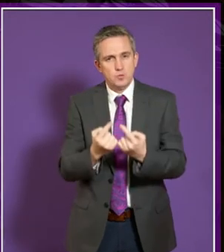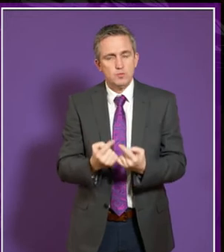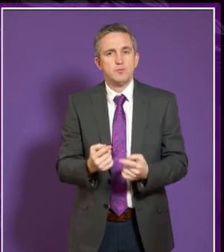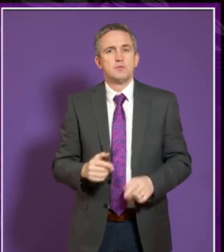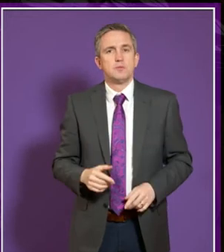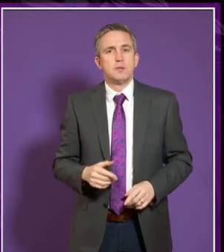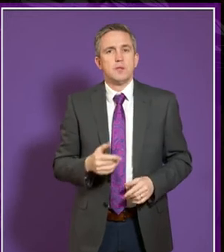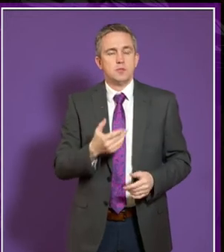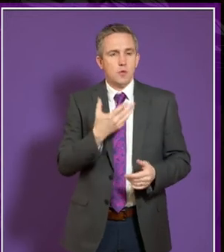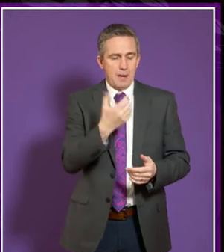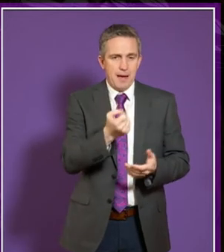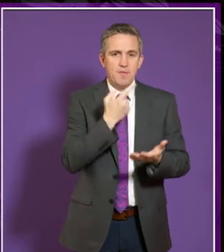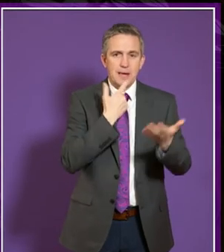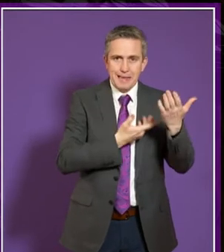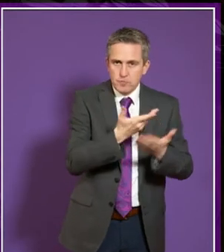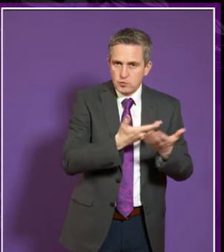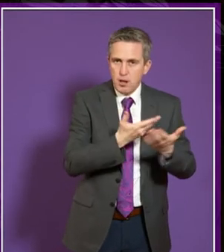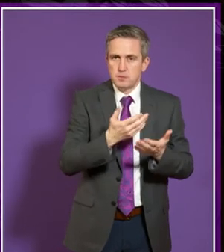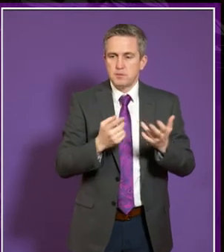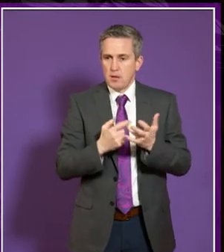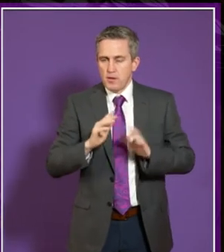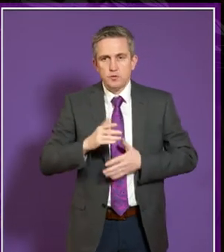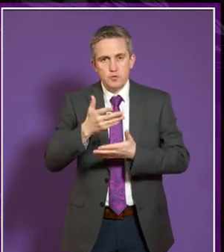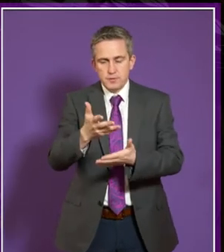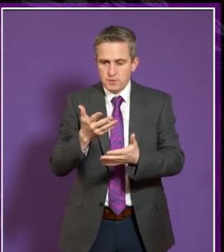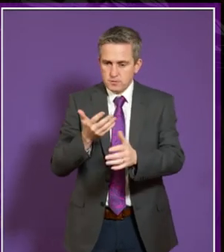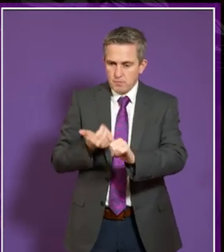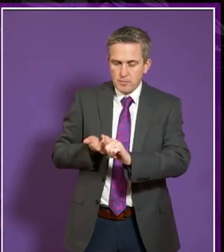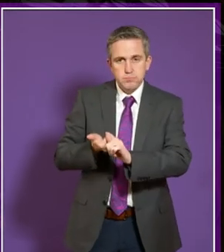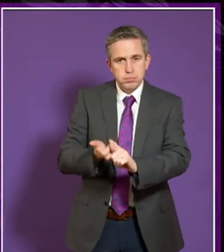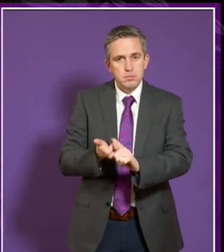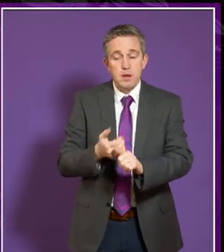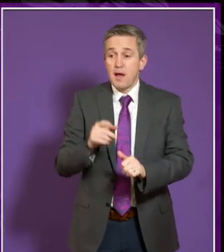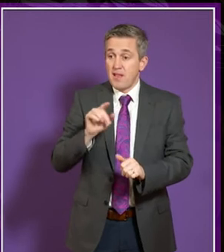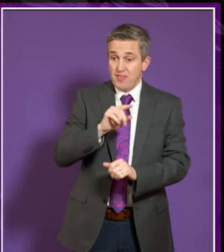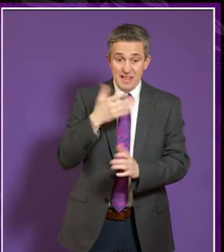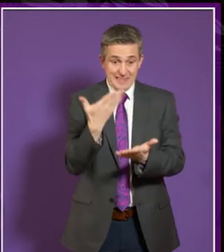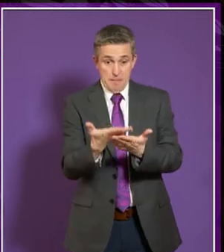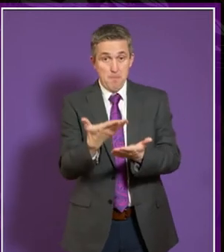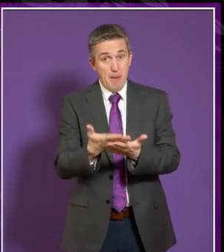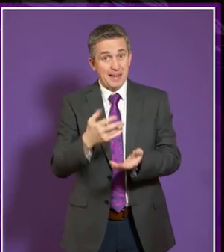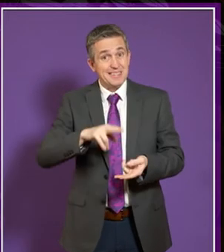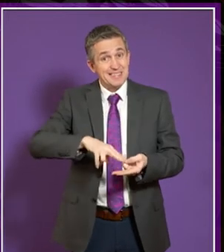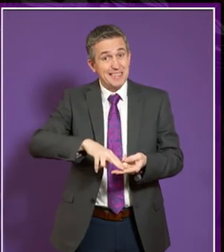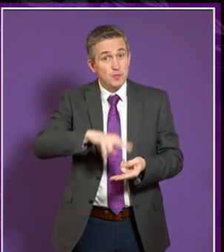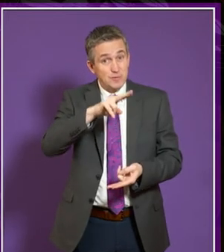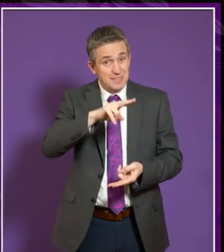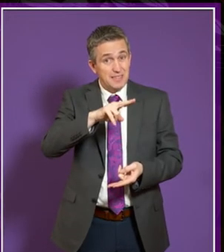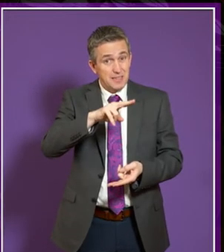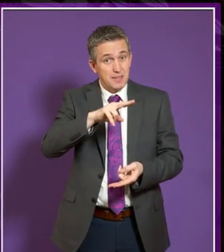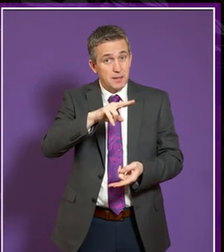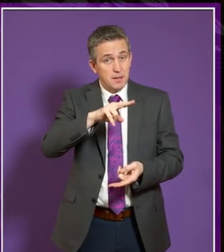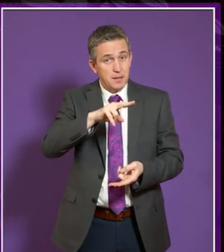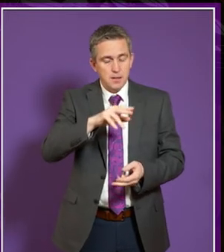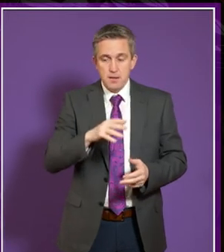services within universities while demand for these services from the students group is increasing we do know we're we're we're